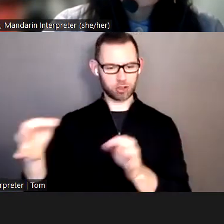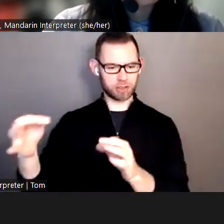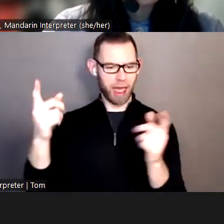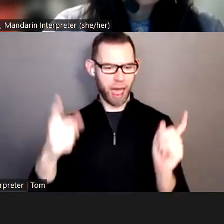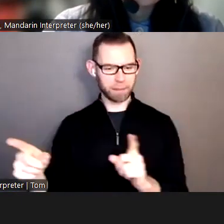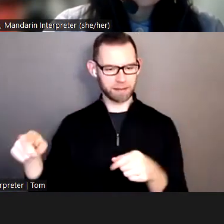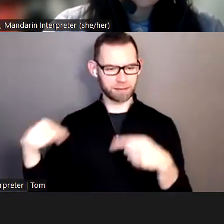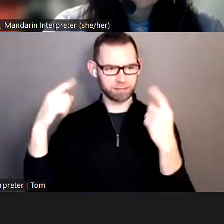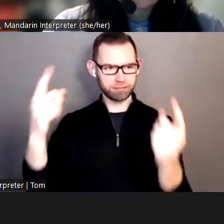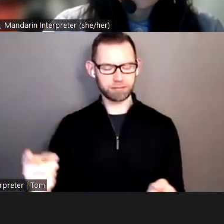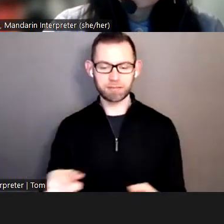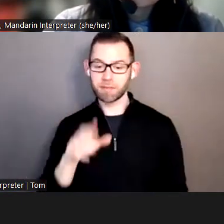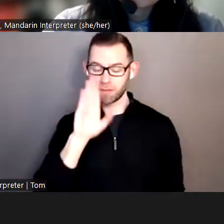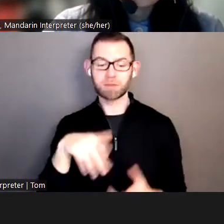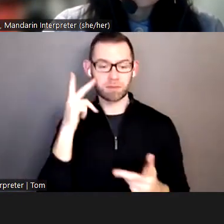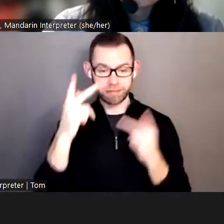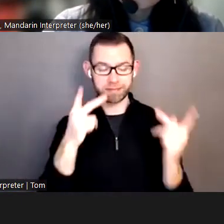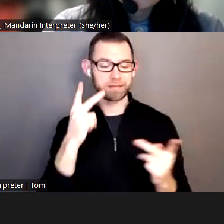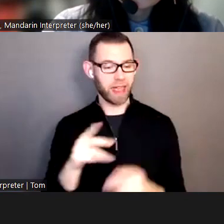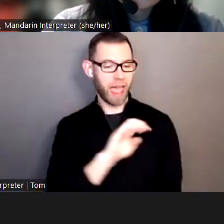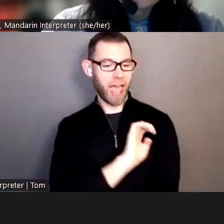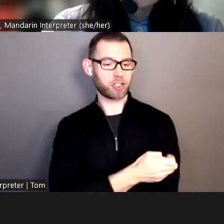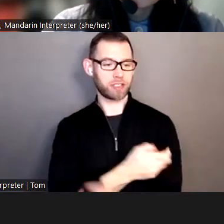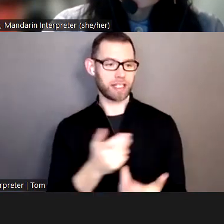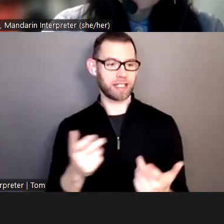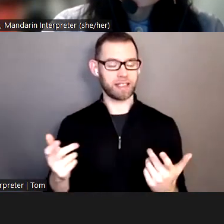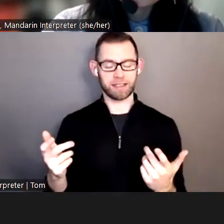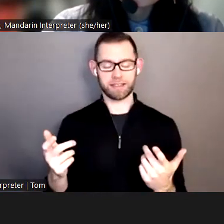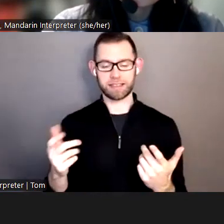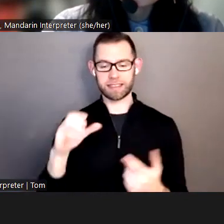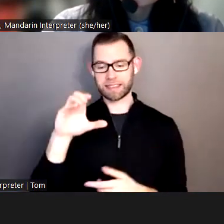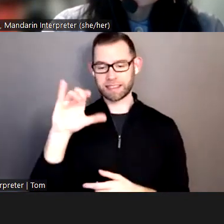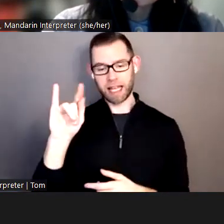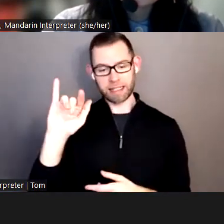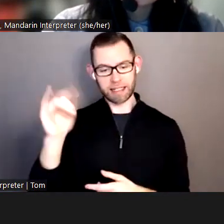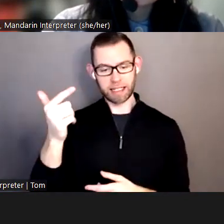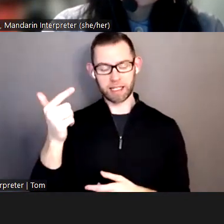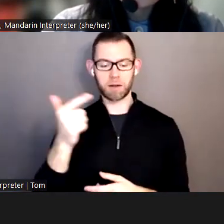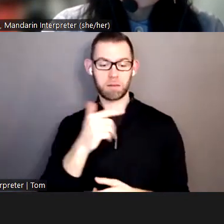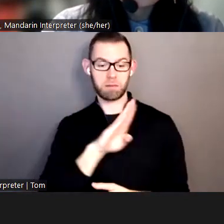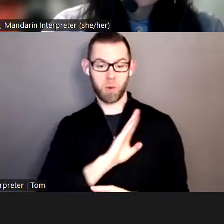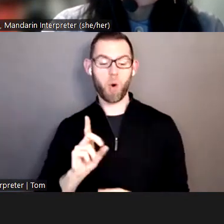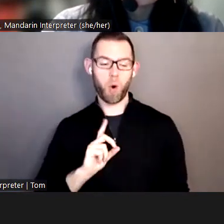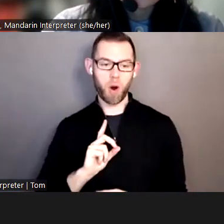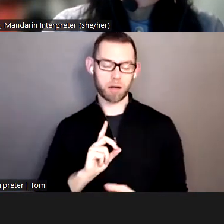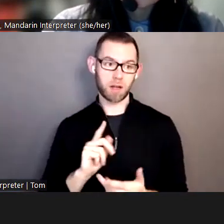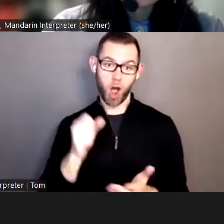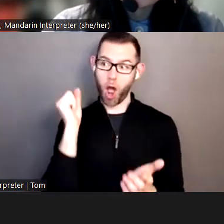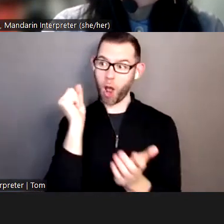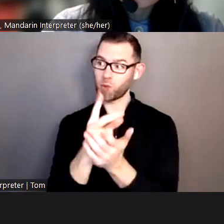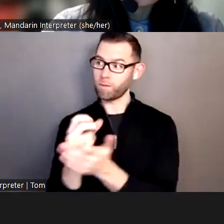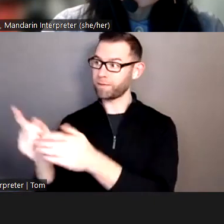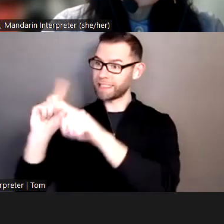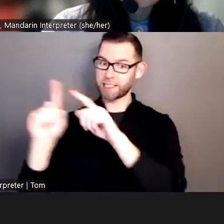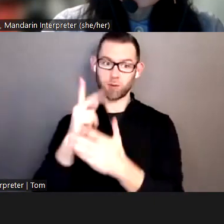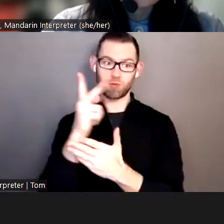Energy Facility Siting Board approve projects that have harmful impacts in environmental justice communities.